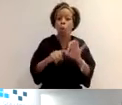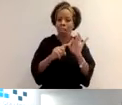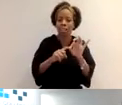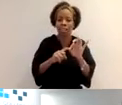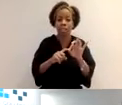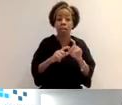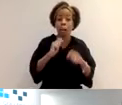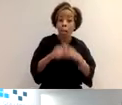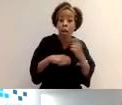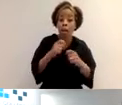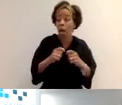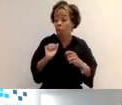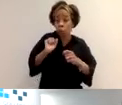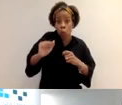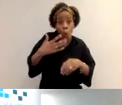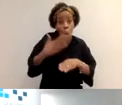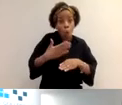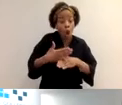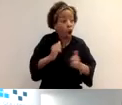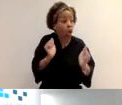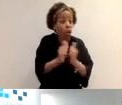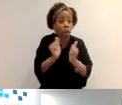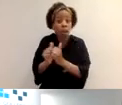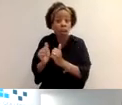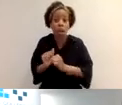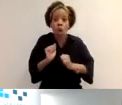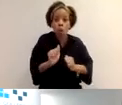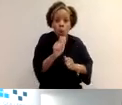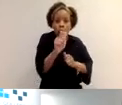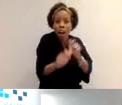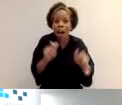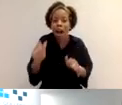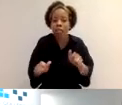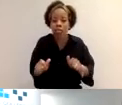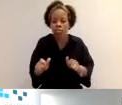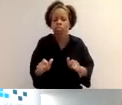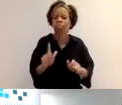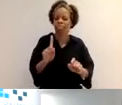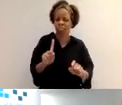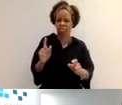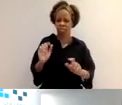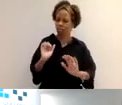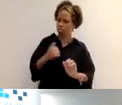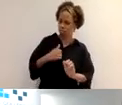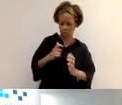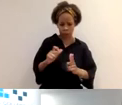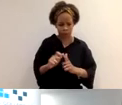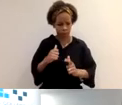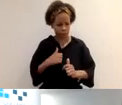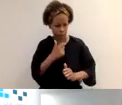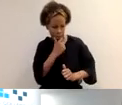benefits your service user. So in this part here, you're thinking about the CPD in which you're doing, how is it benefiting you and your service user?